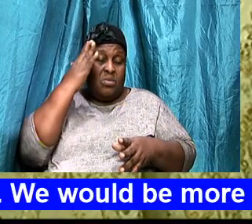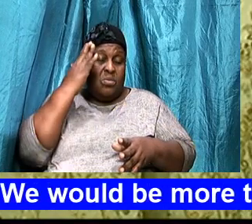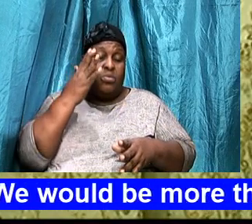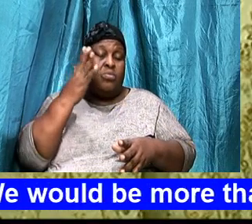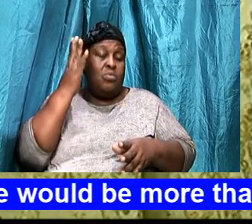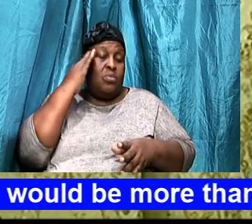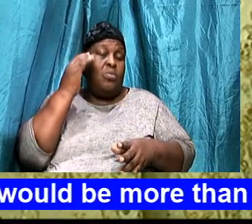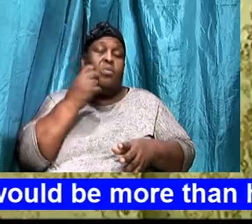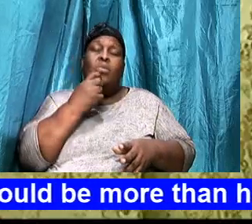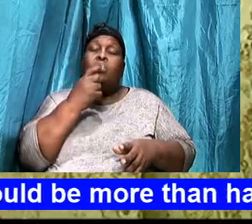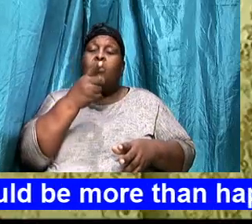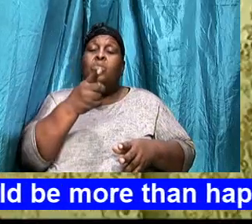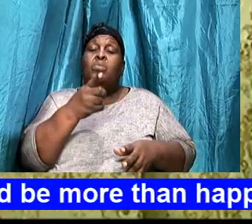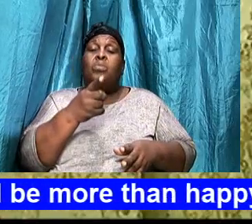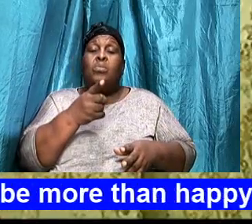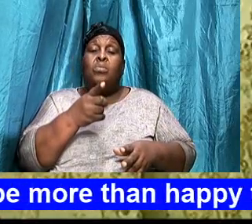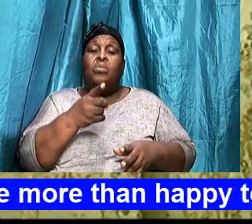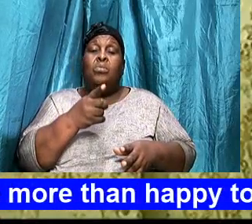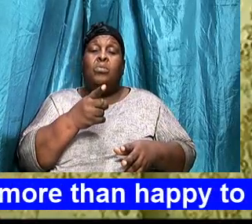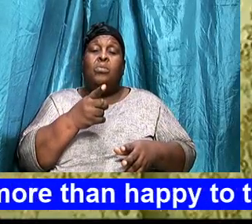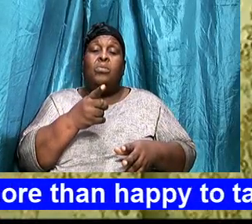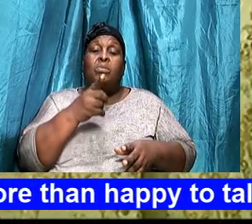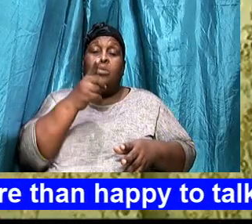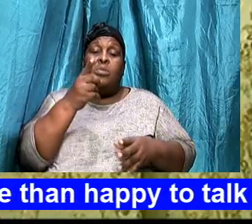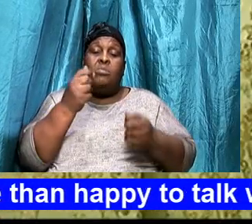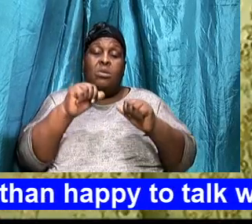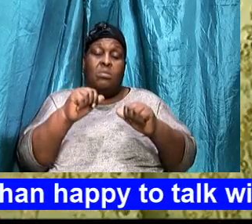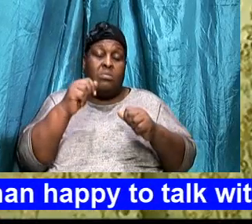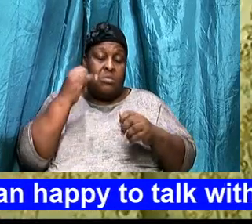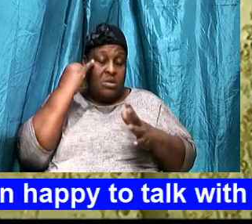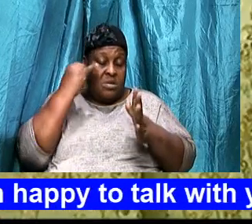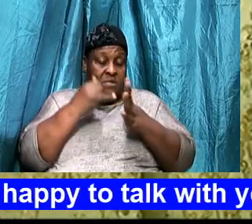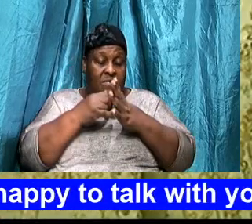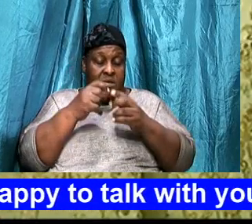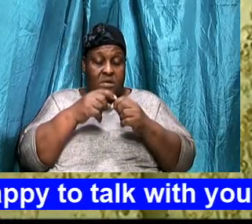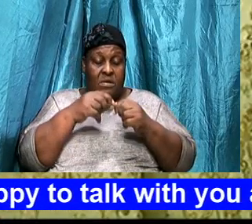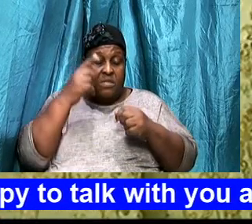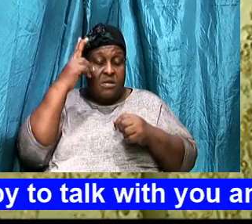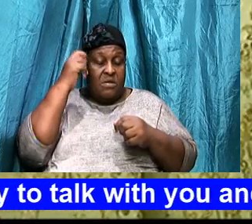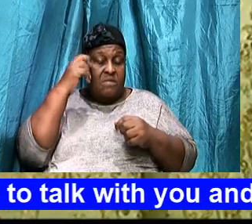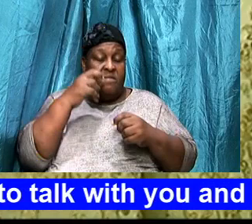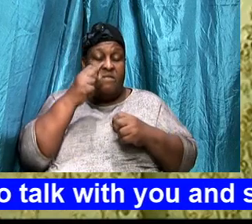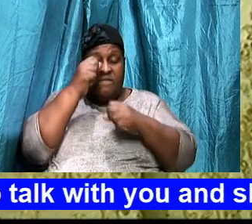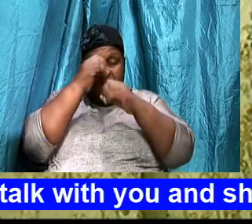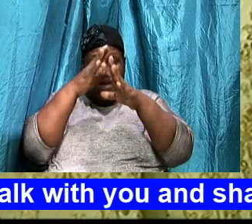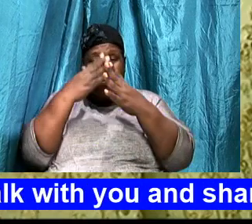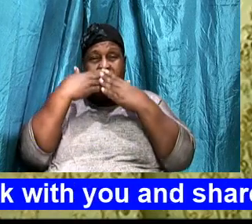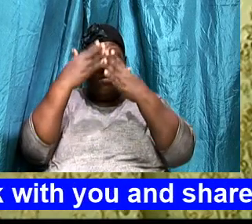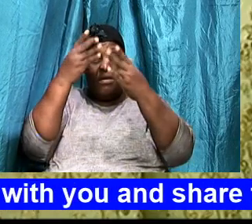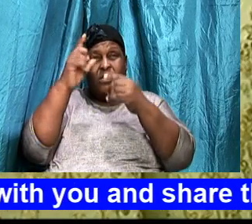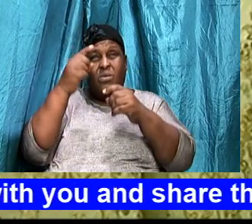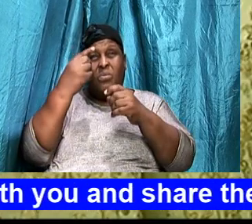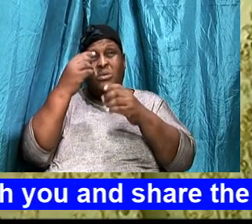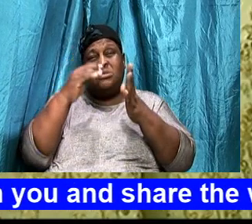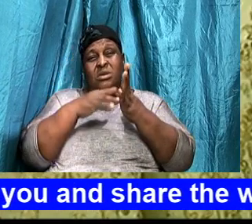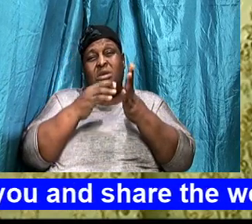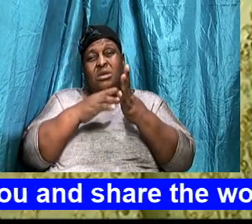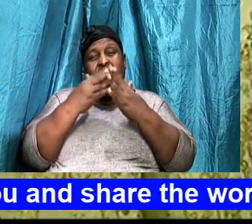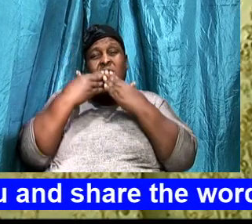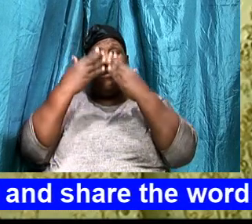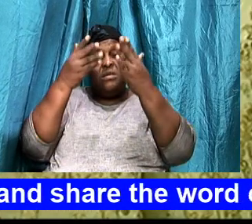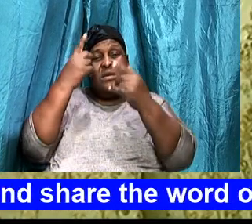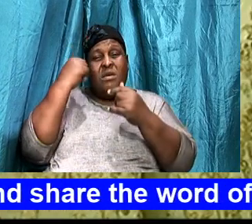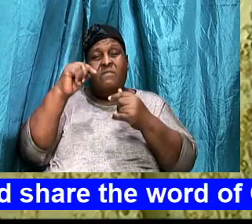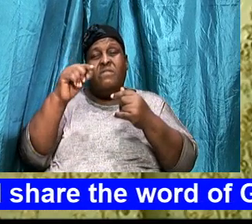will be able, To identify the enemy, Let us bow our heads, Father we, Thank you once again, We thank you for what was